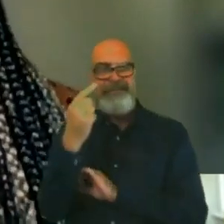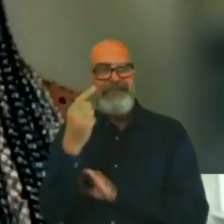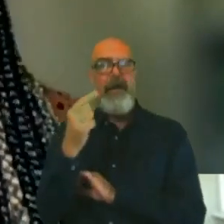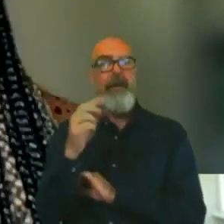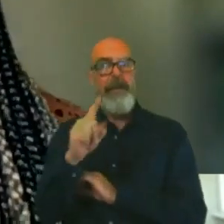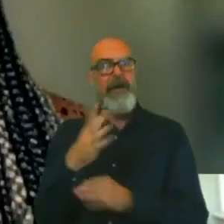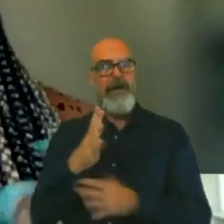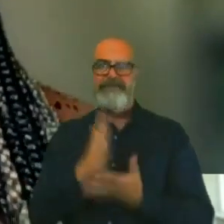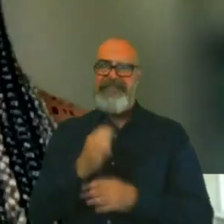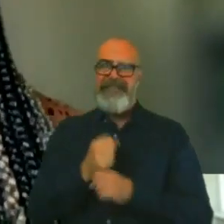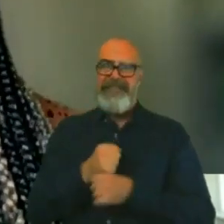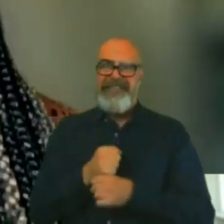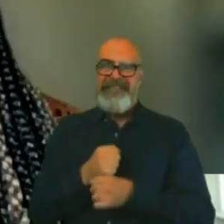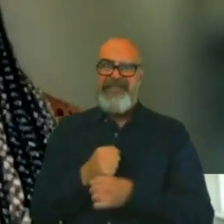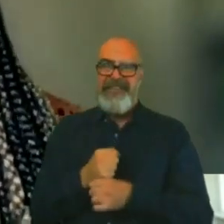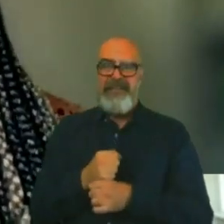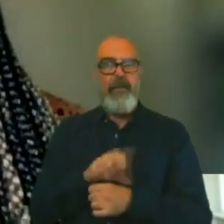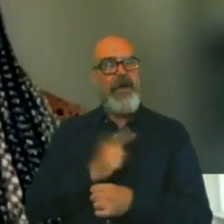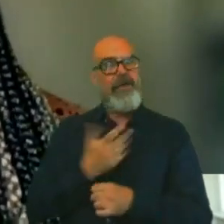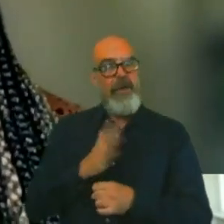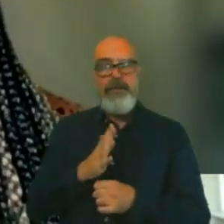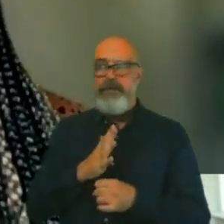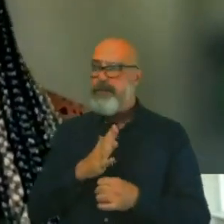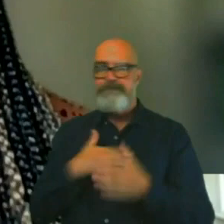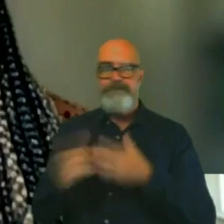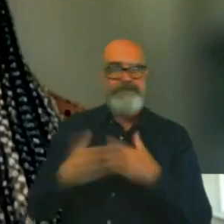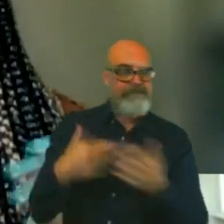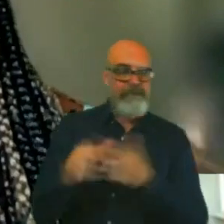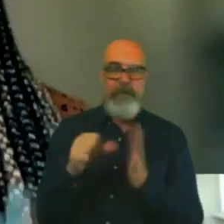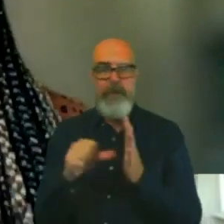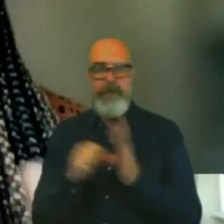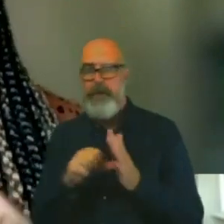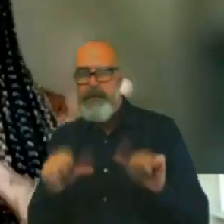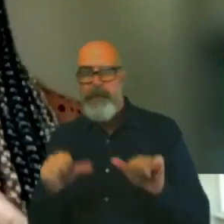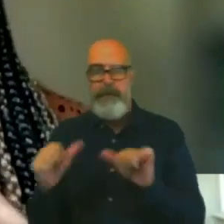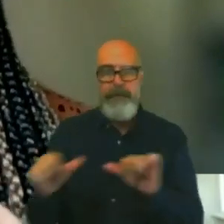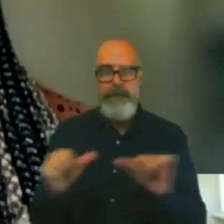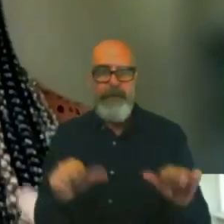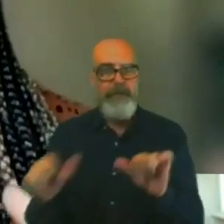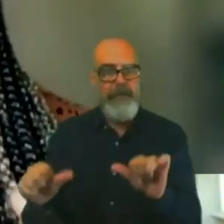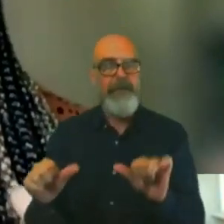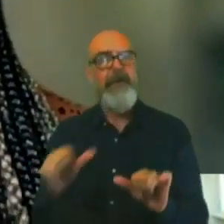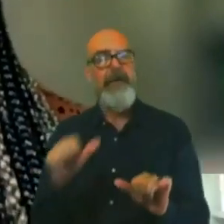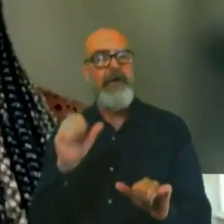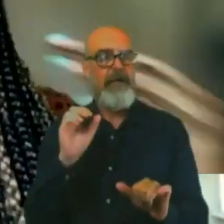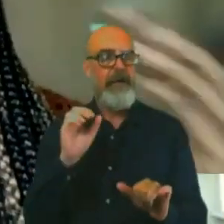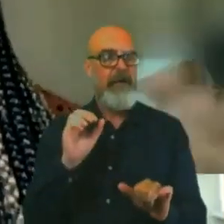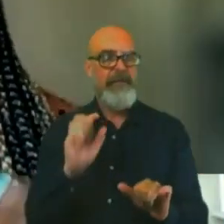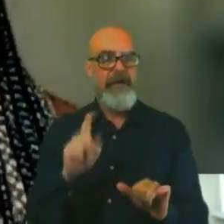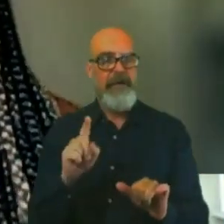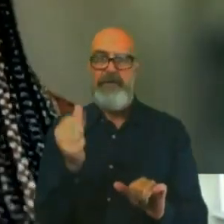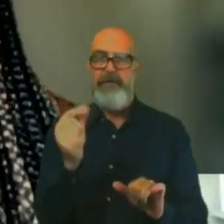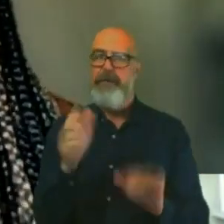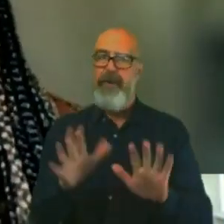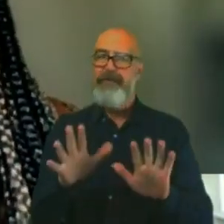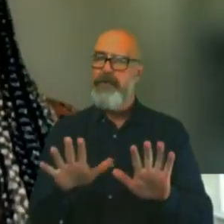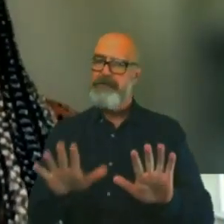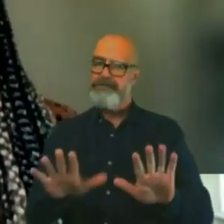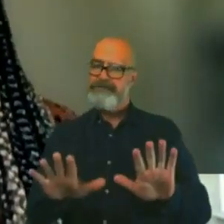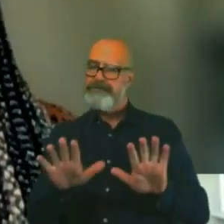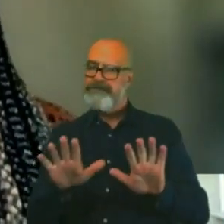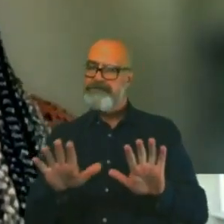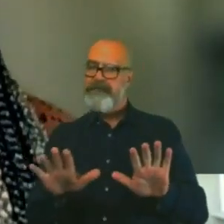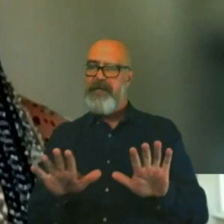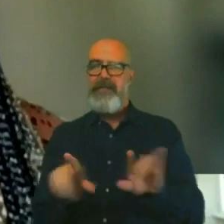really want to get on and I want to solve the problem. So I'm like, OK, let's try to solve it. But sometimes my mind needs time to catch up.